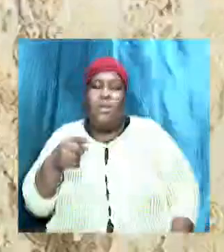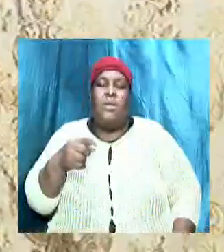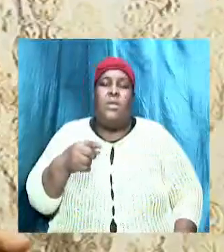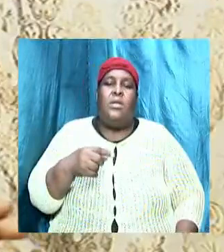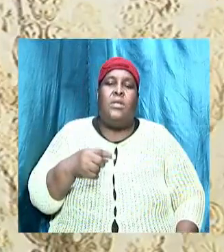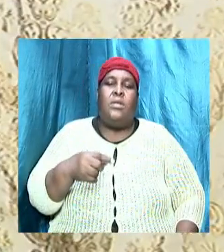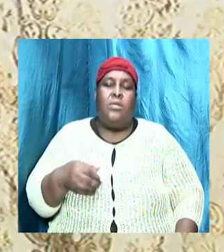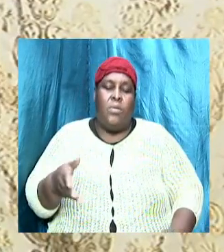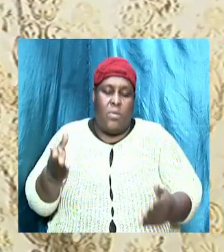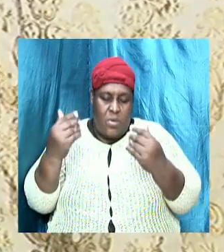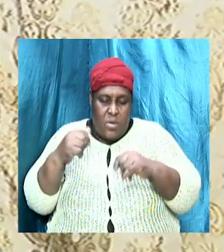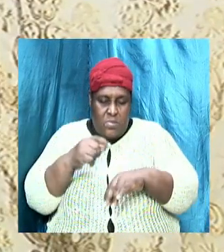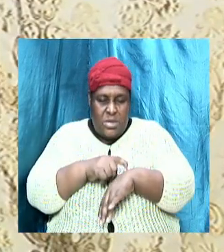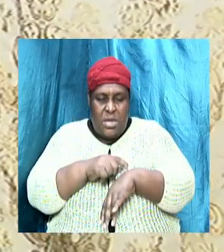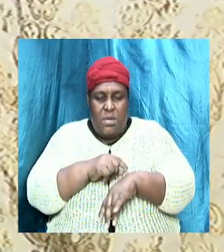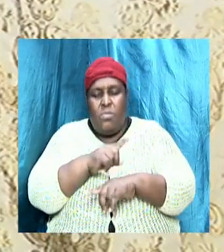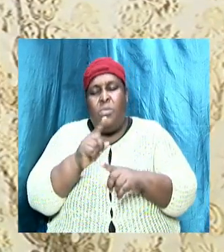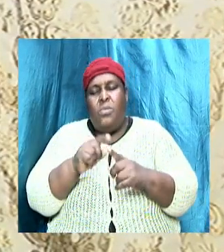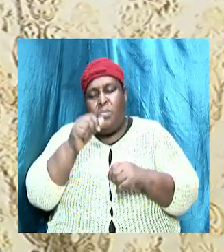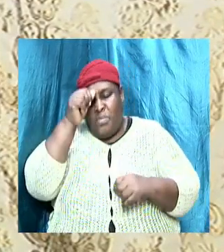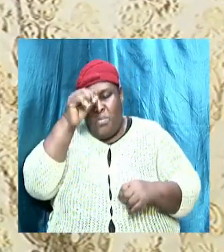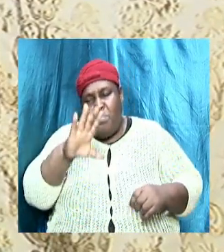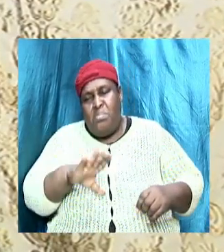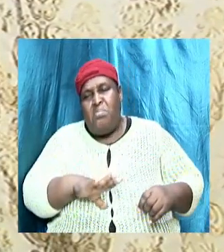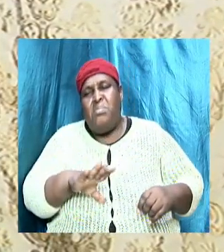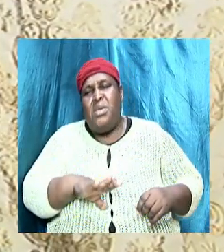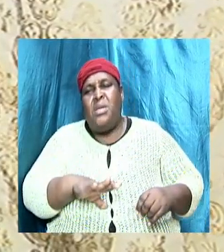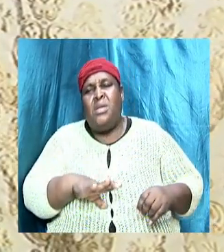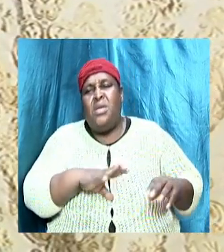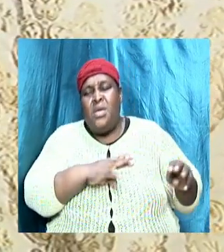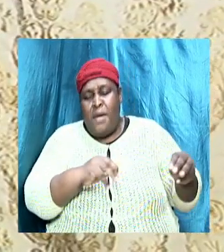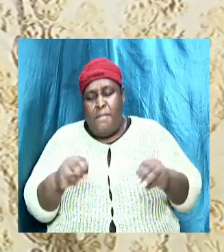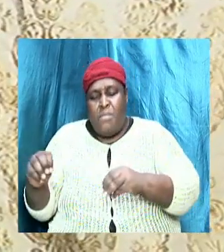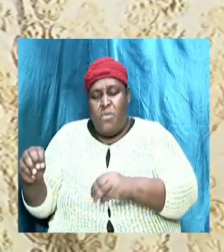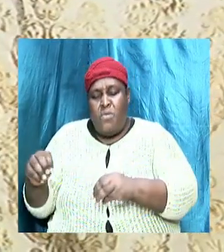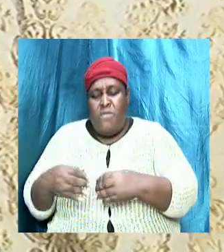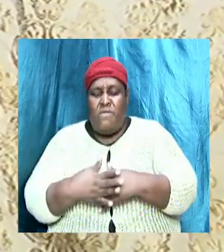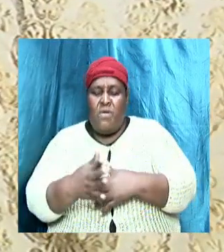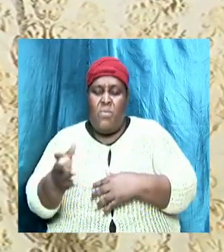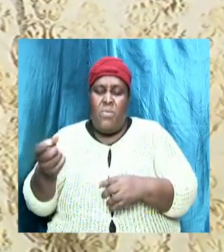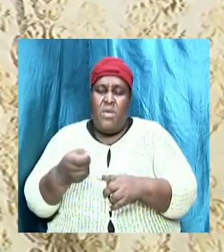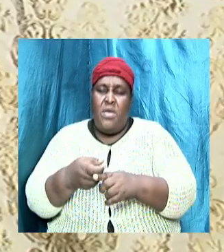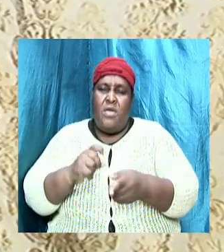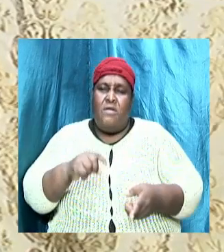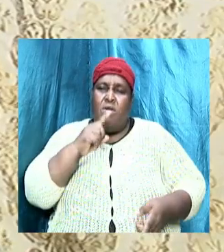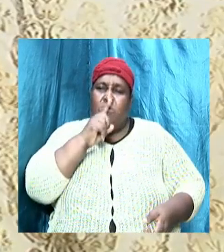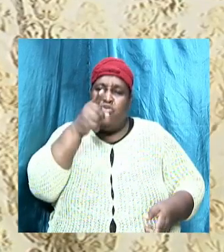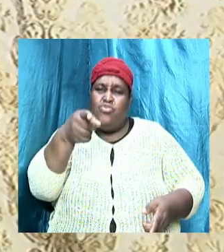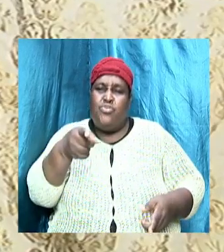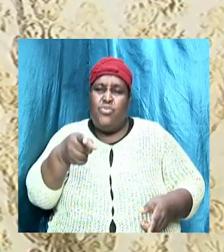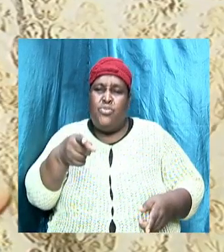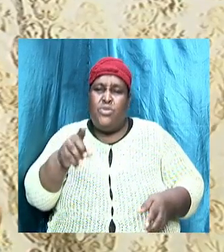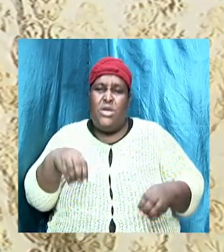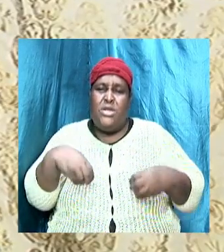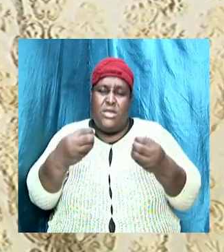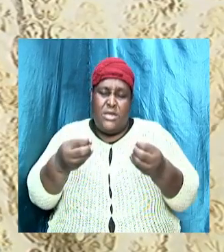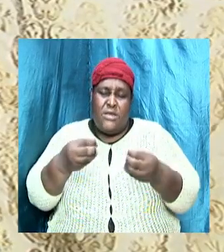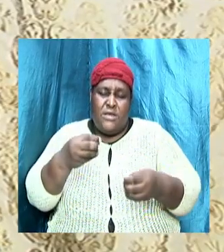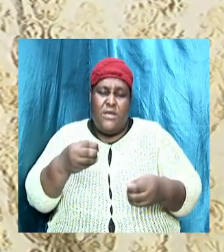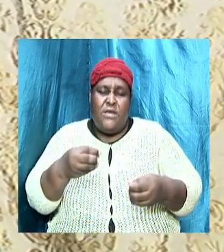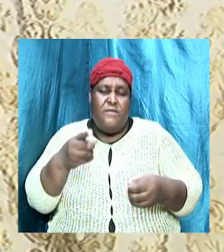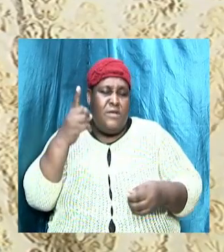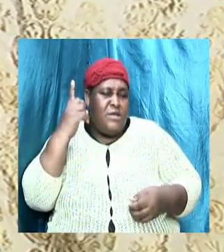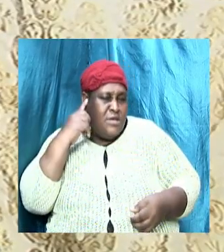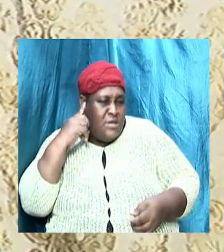you know, there is going to come a time where men, you know, will move away from the faith, and that they will give heed to the doctrine of seducing spirits.